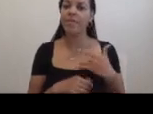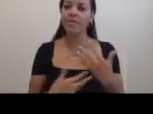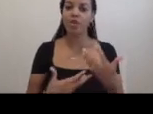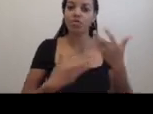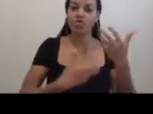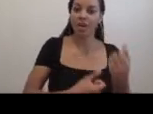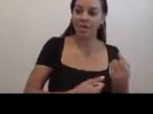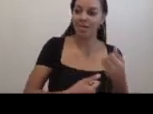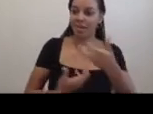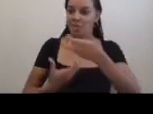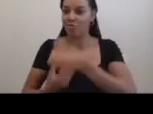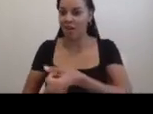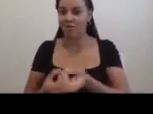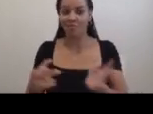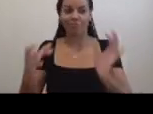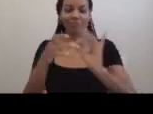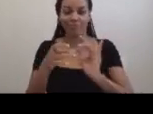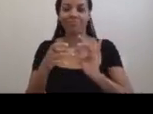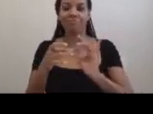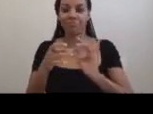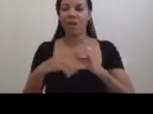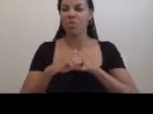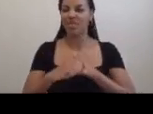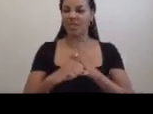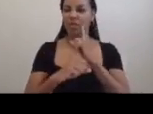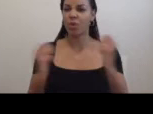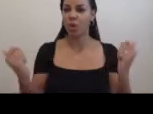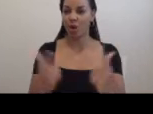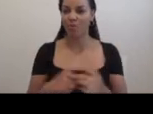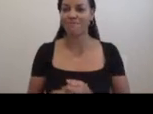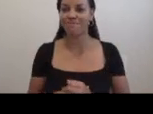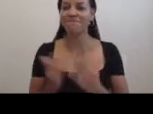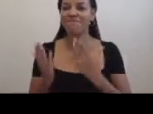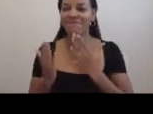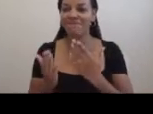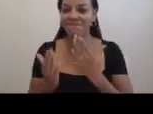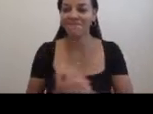and protection for everyone. Thank you.